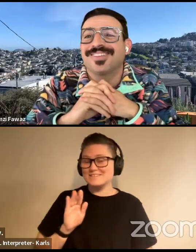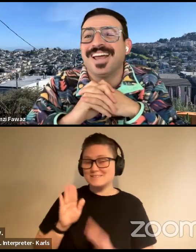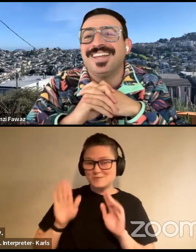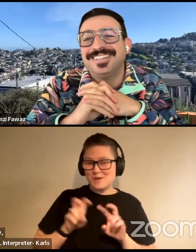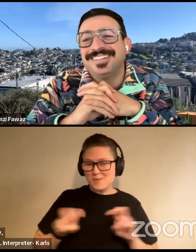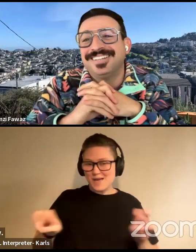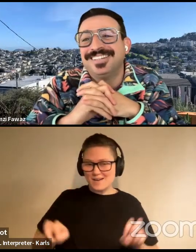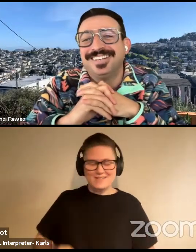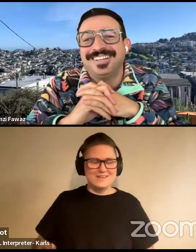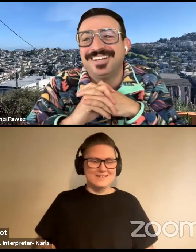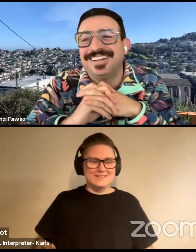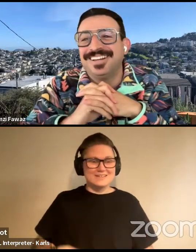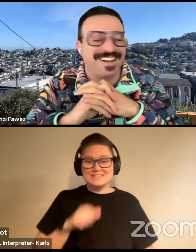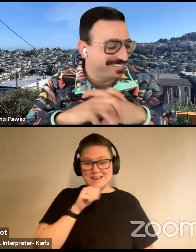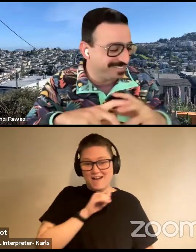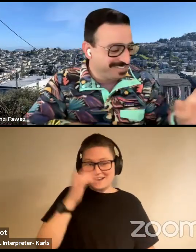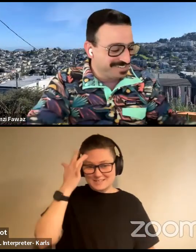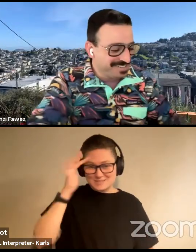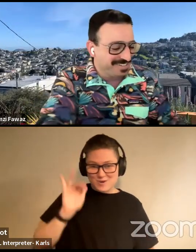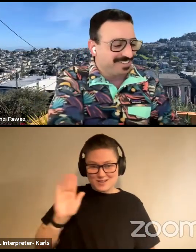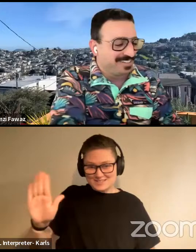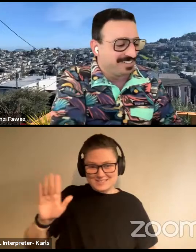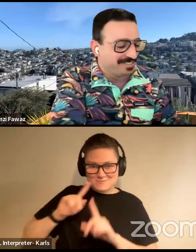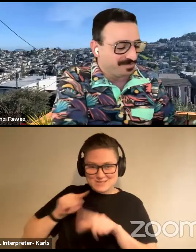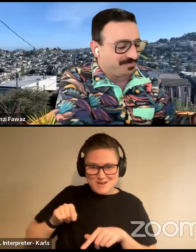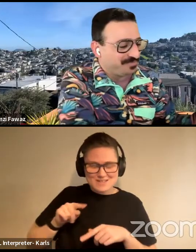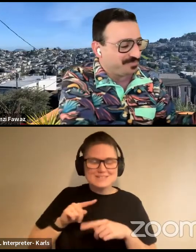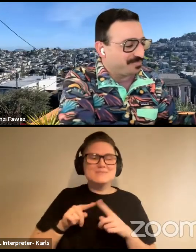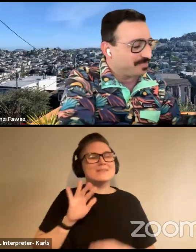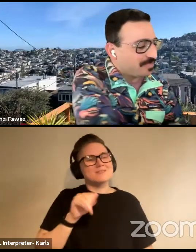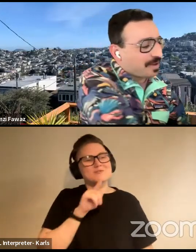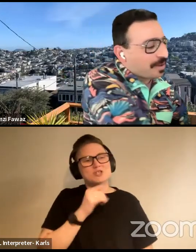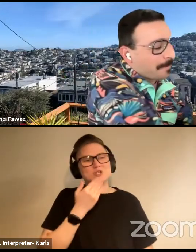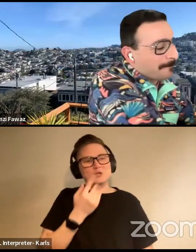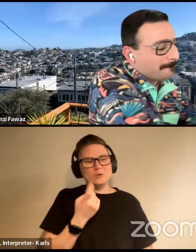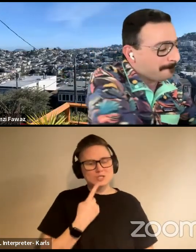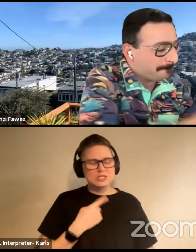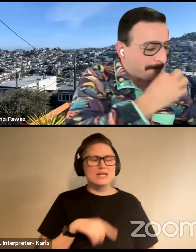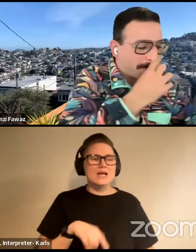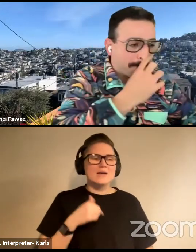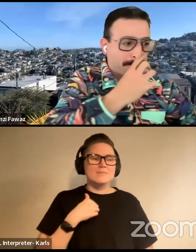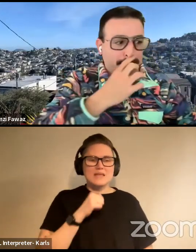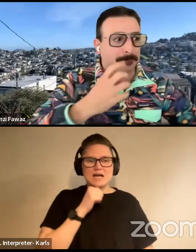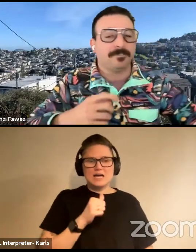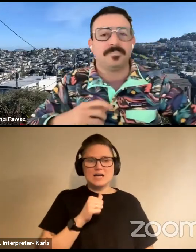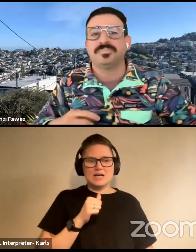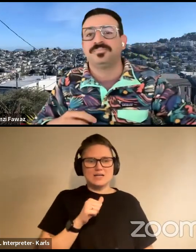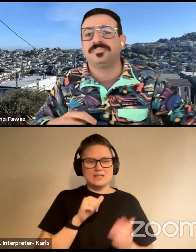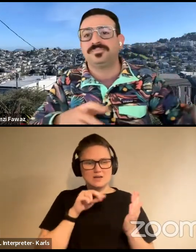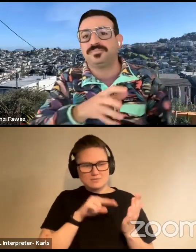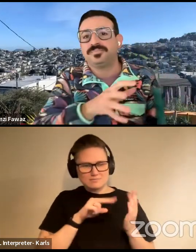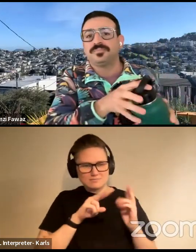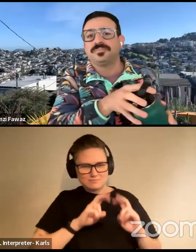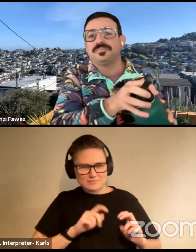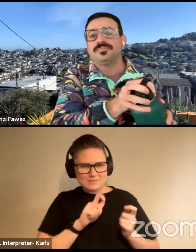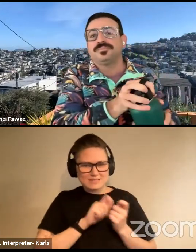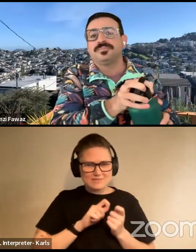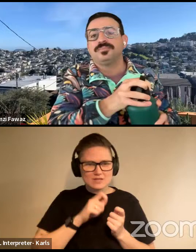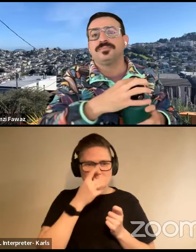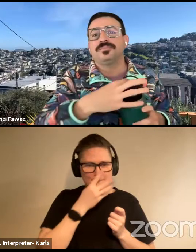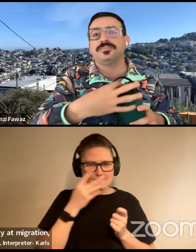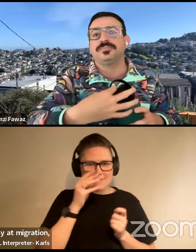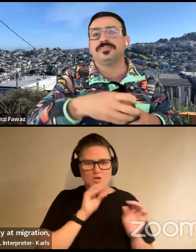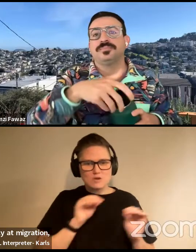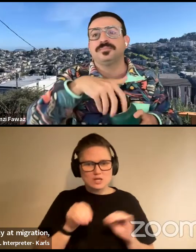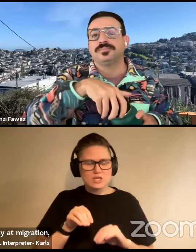Well, it's not going to be as smart as that. But Grace, that is a really good question. I didn't look specifically at migration, though that would be an area that it would be